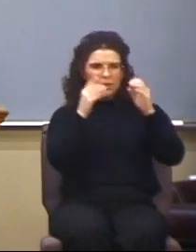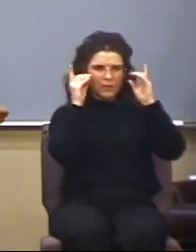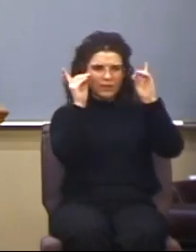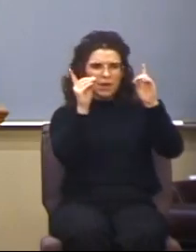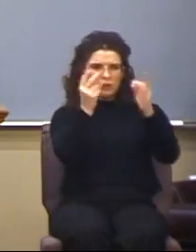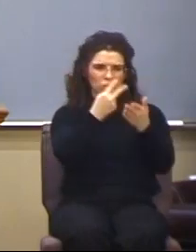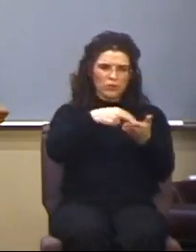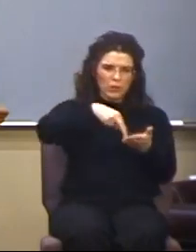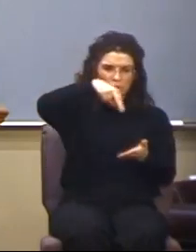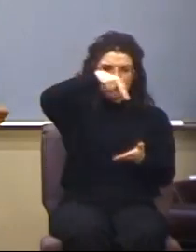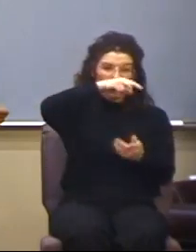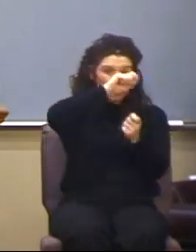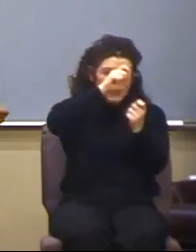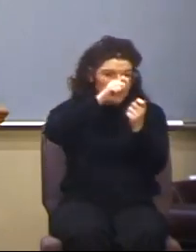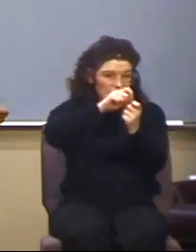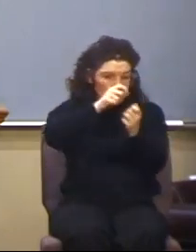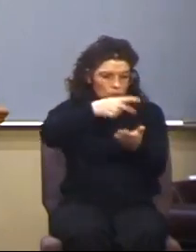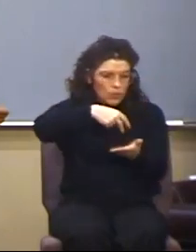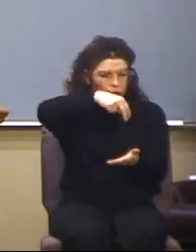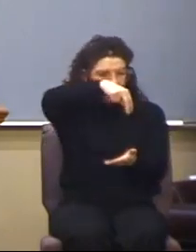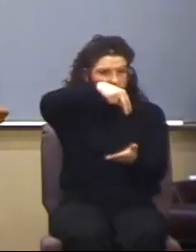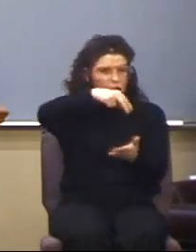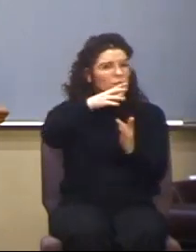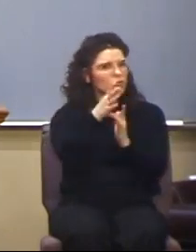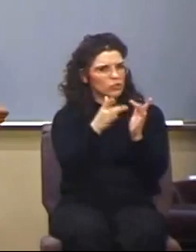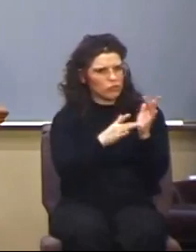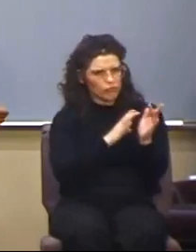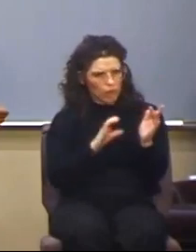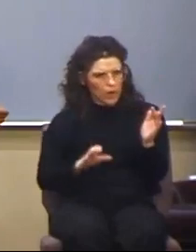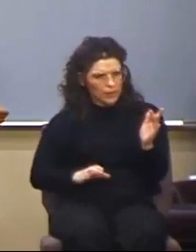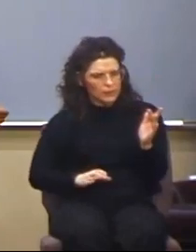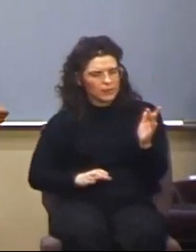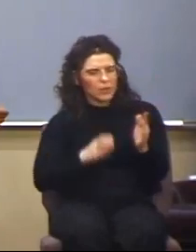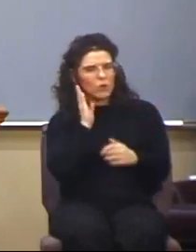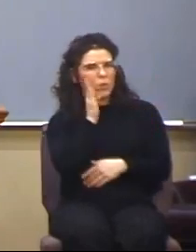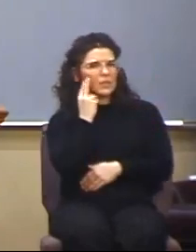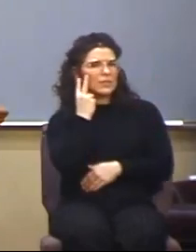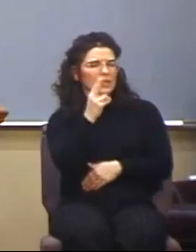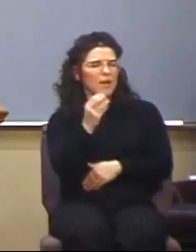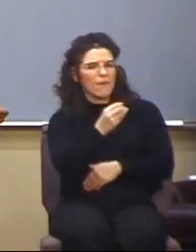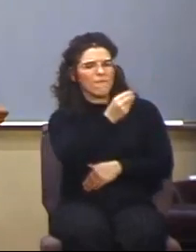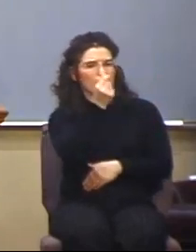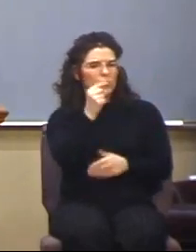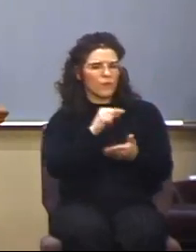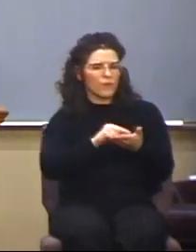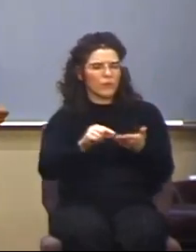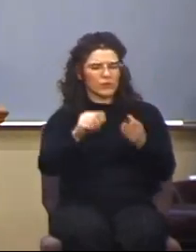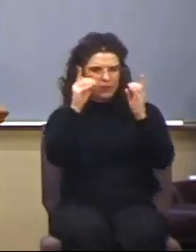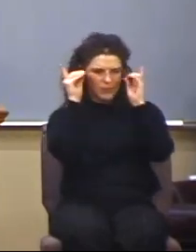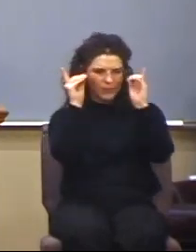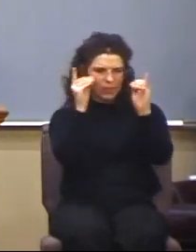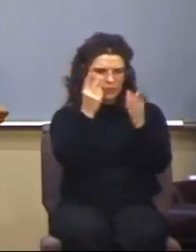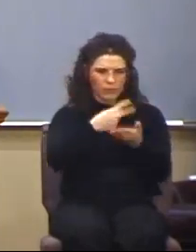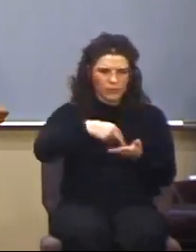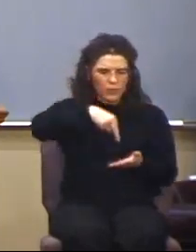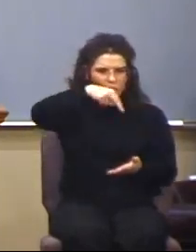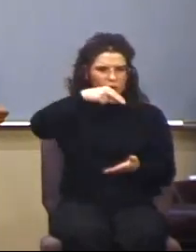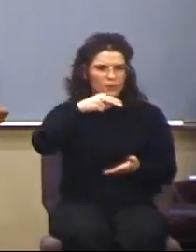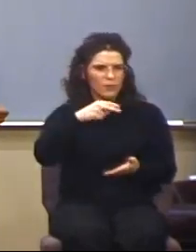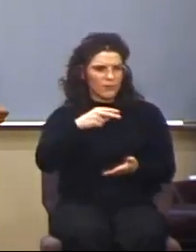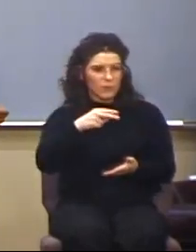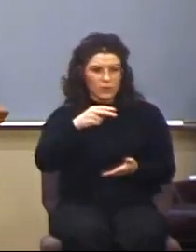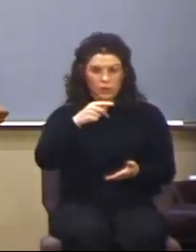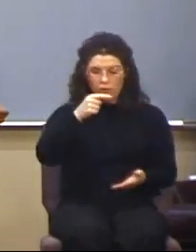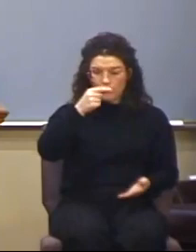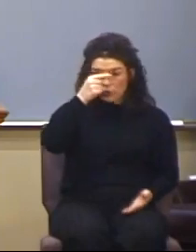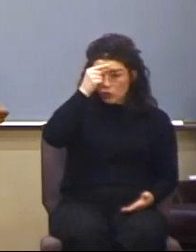Jesus Christ. We'll look at a couple of verses. The doctrine of resurrection was revolting to the